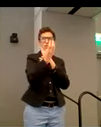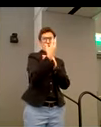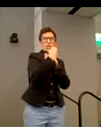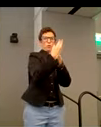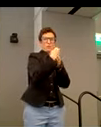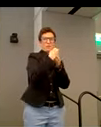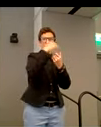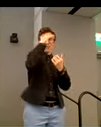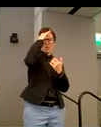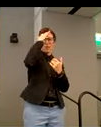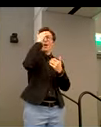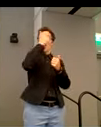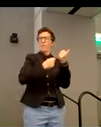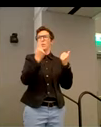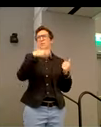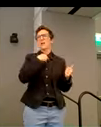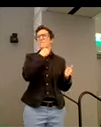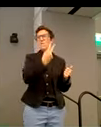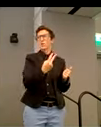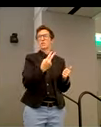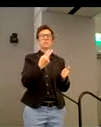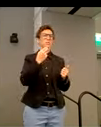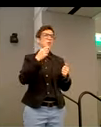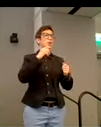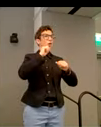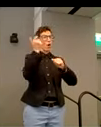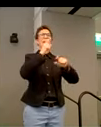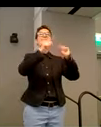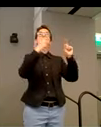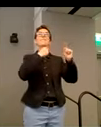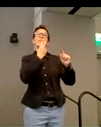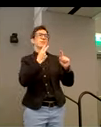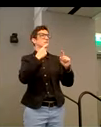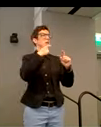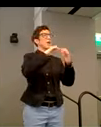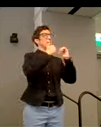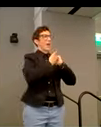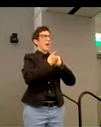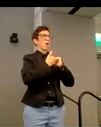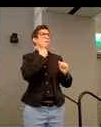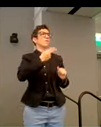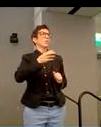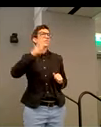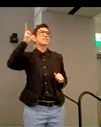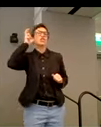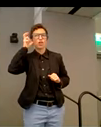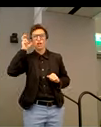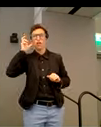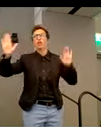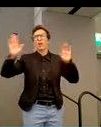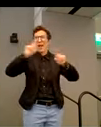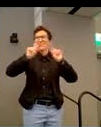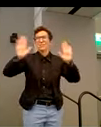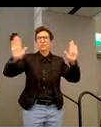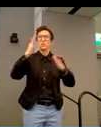importance of everyone having a voice. And as we all know, we all have different voices and how our voice is heard is often different. And some people